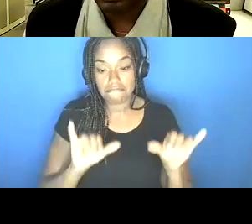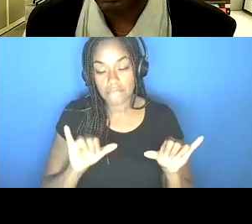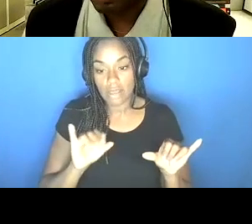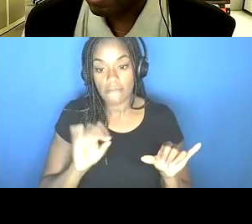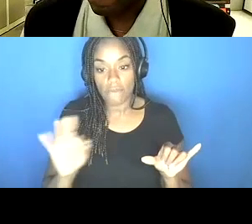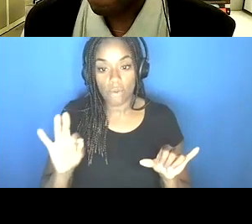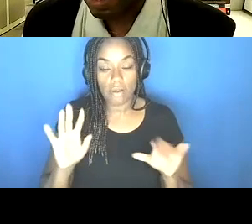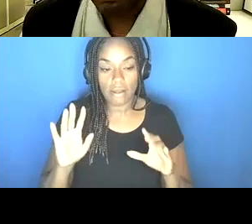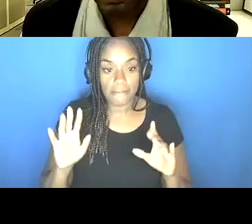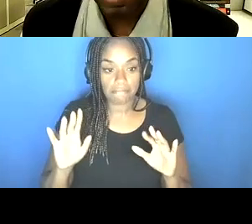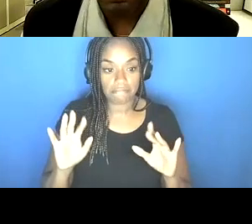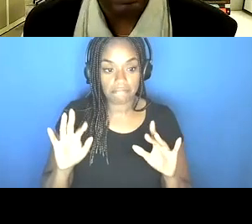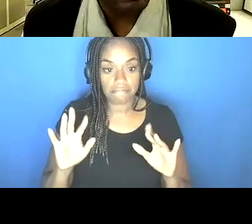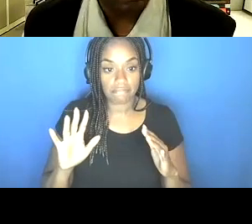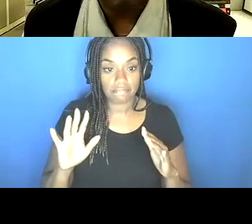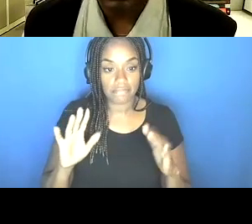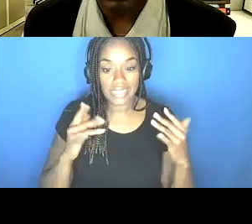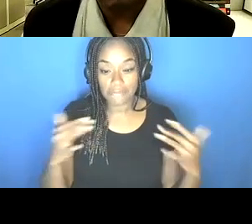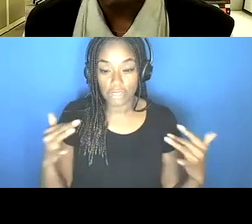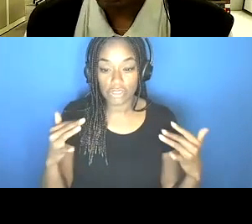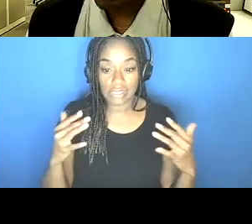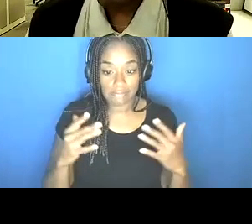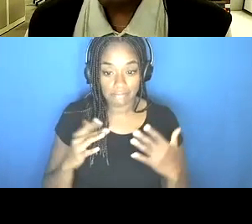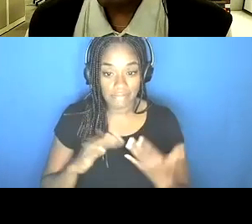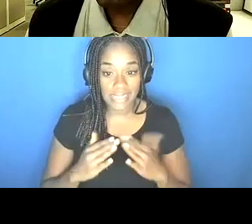rich city, um, and this in our community.